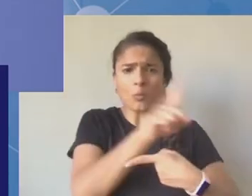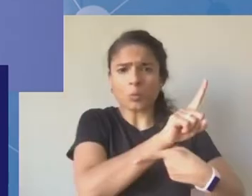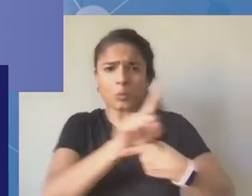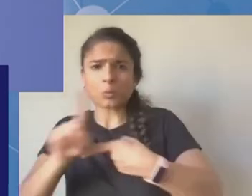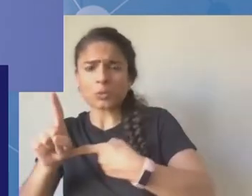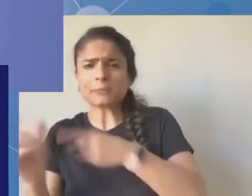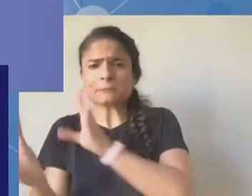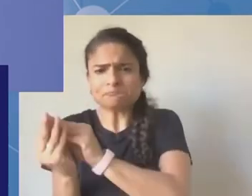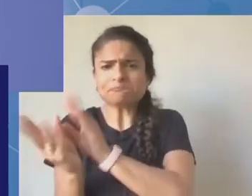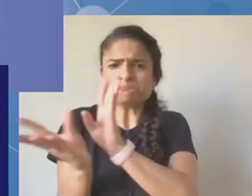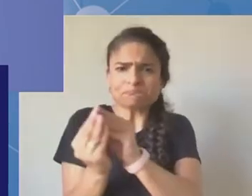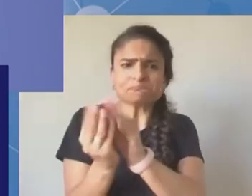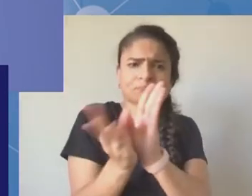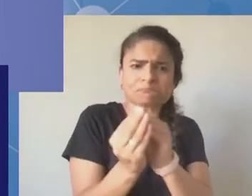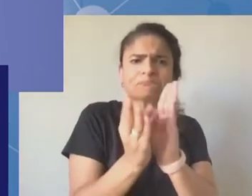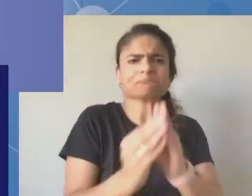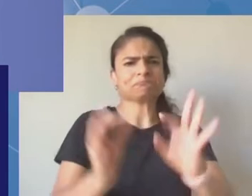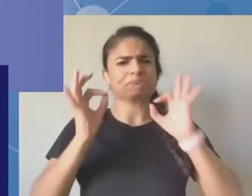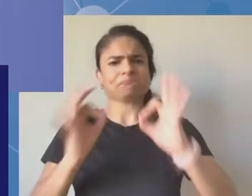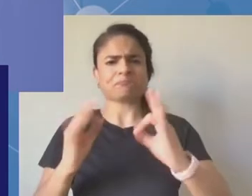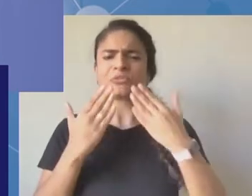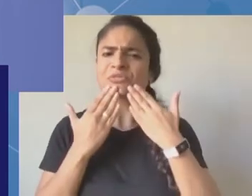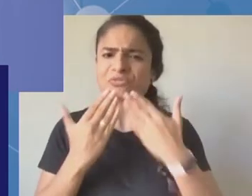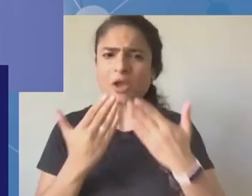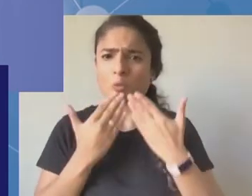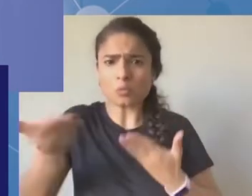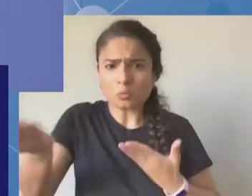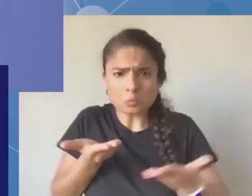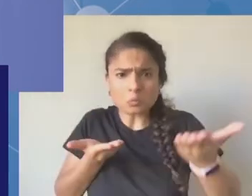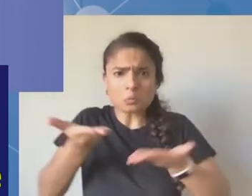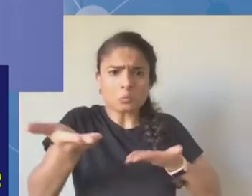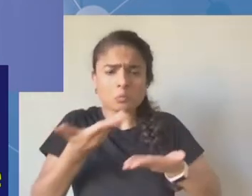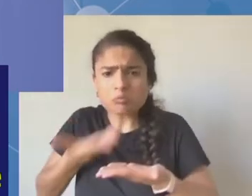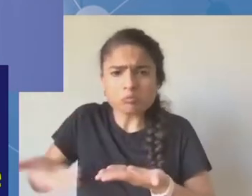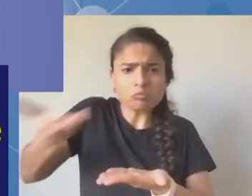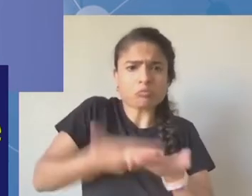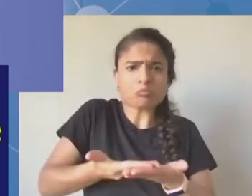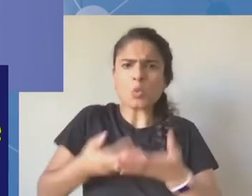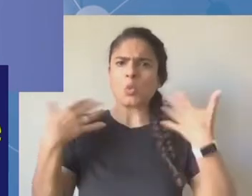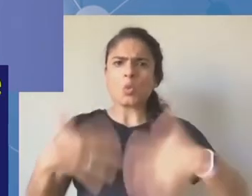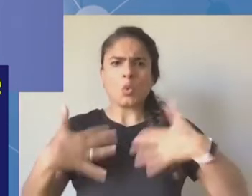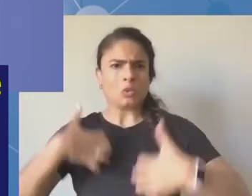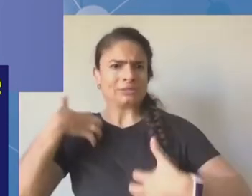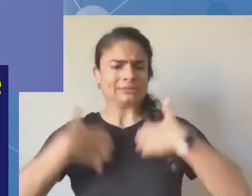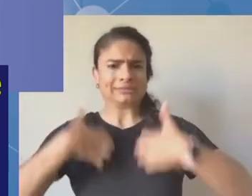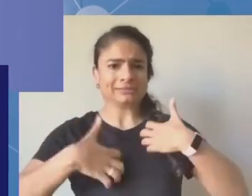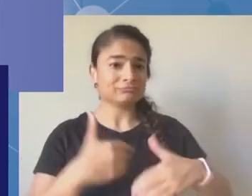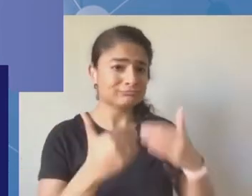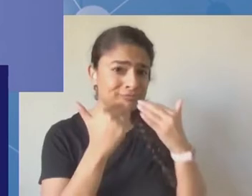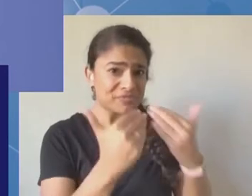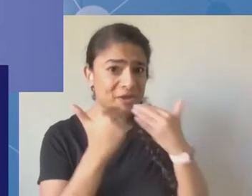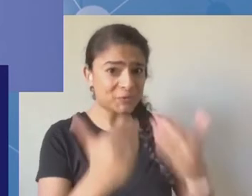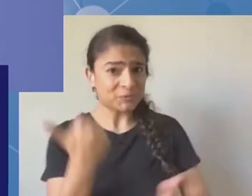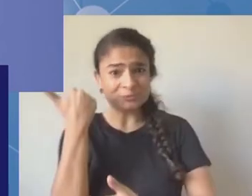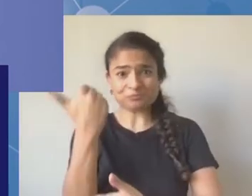schedule because we do have the closing session, which is also quite packed. So, for the first one, please, yes, just stand next to the mic.